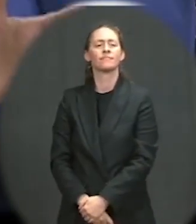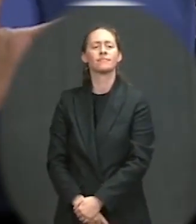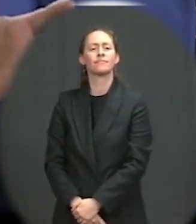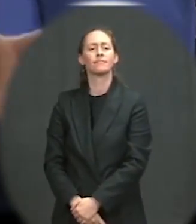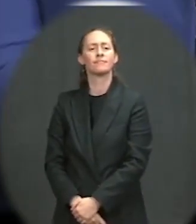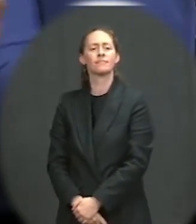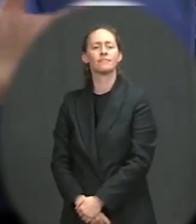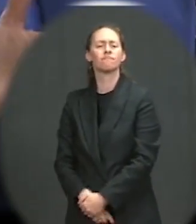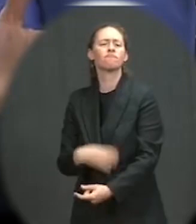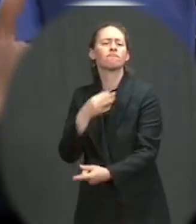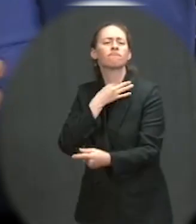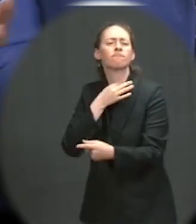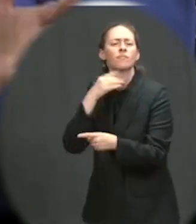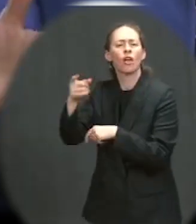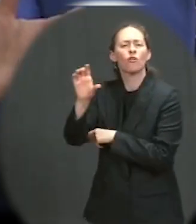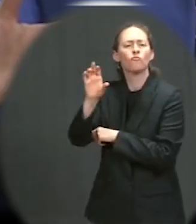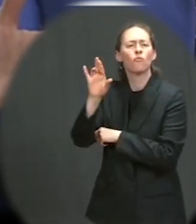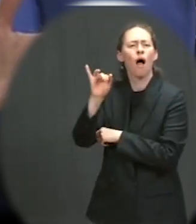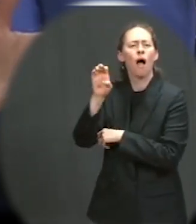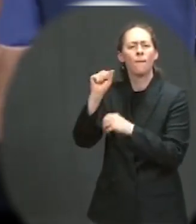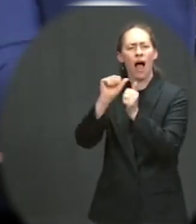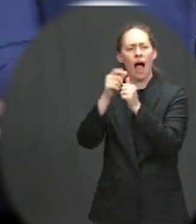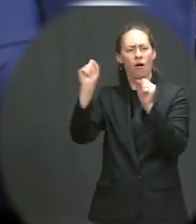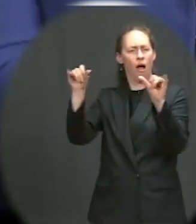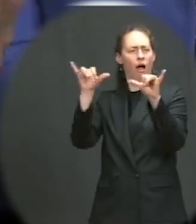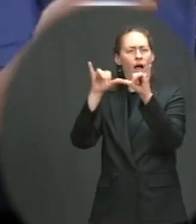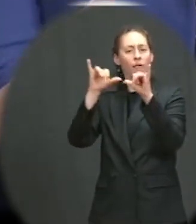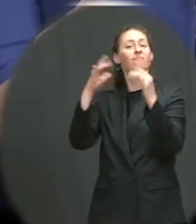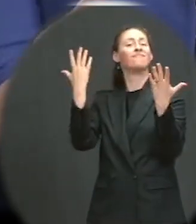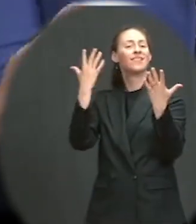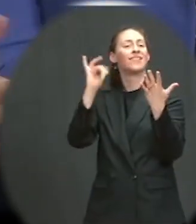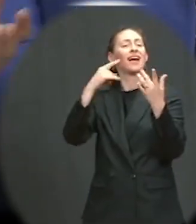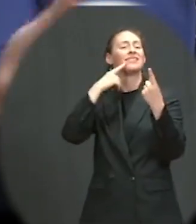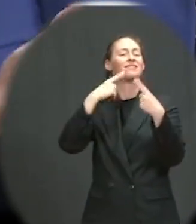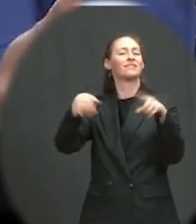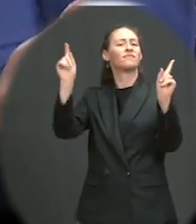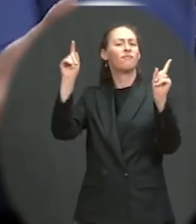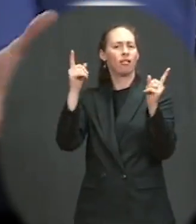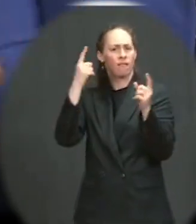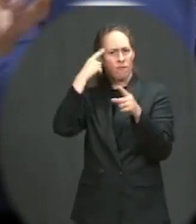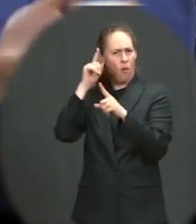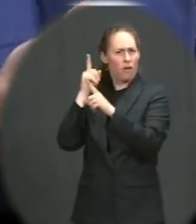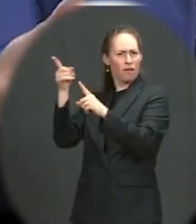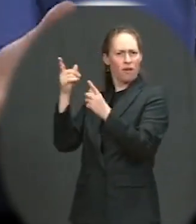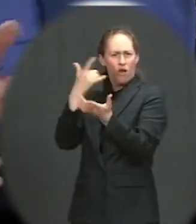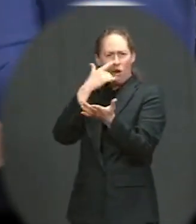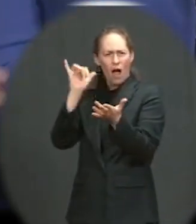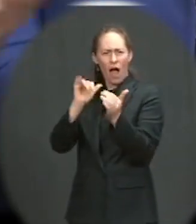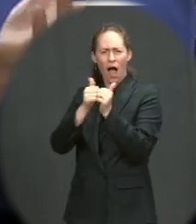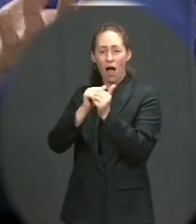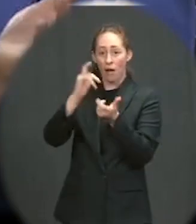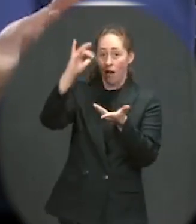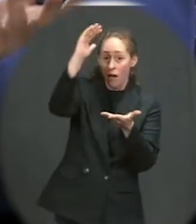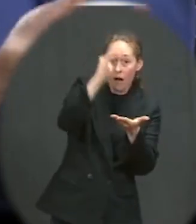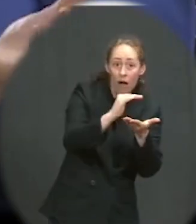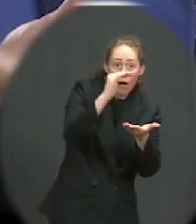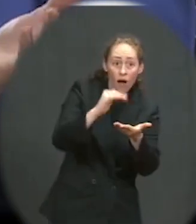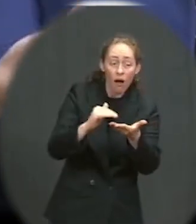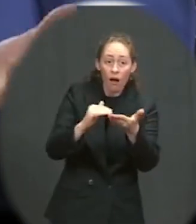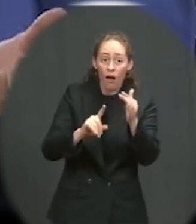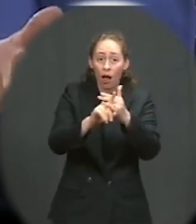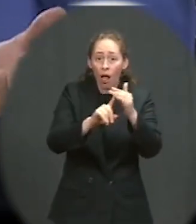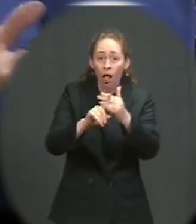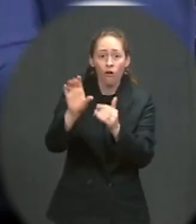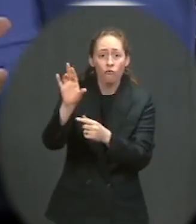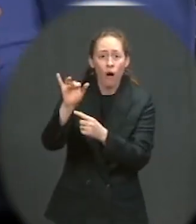success for President Biden on crime? Should they be looking for a reduction in crime in their localities, or—I mean, what exactly